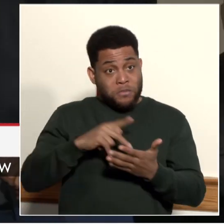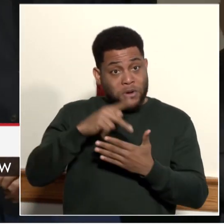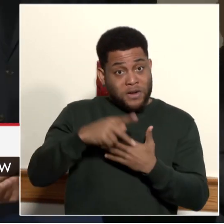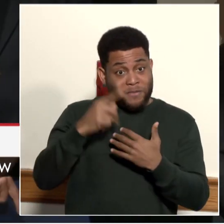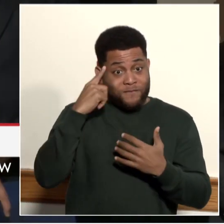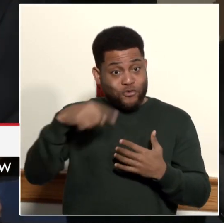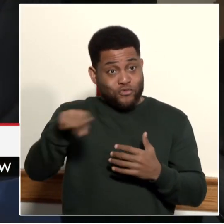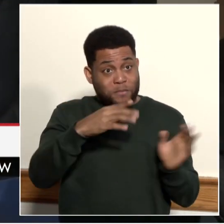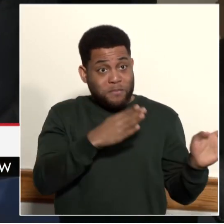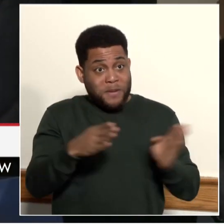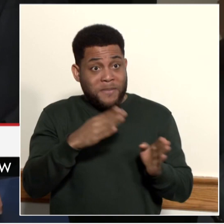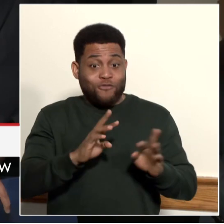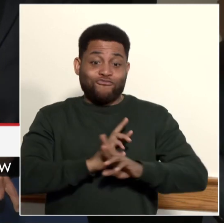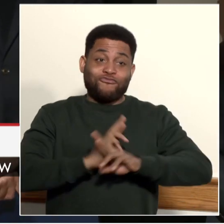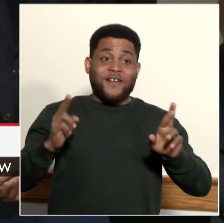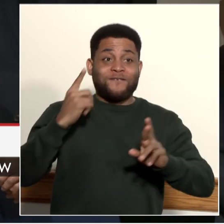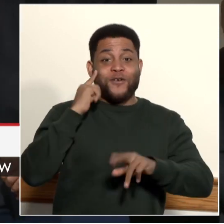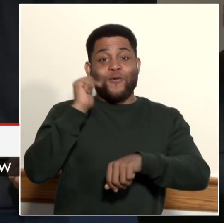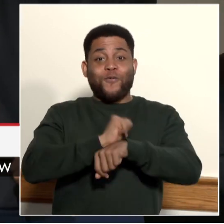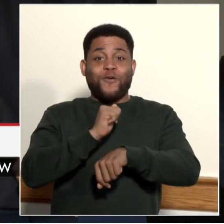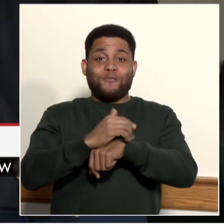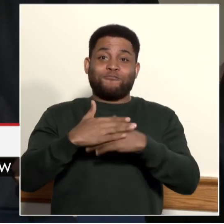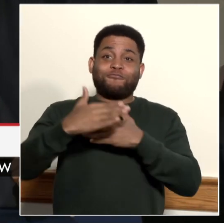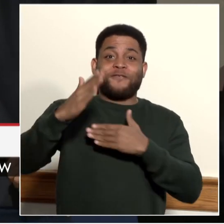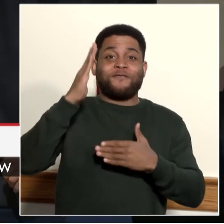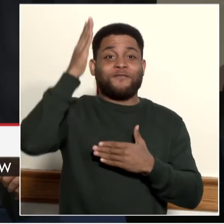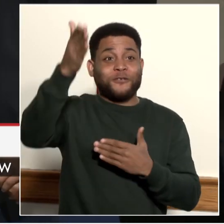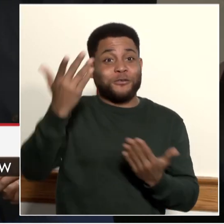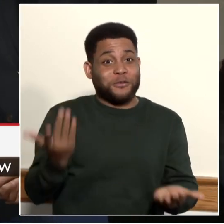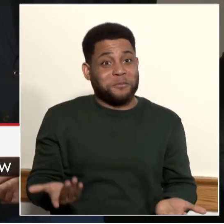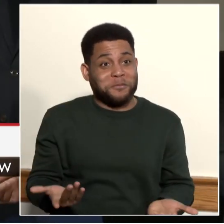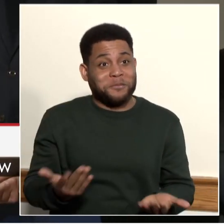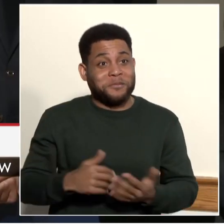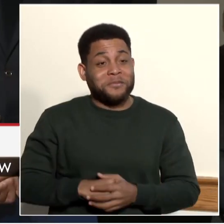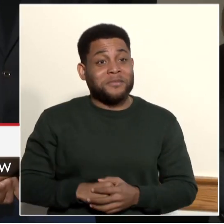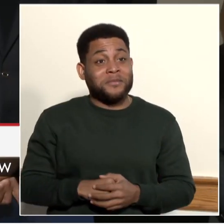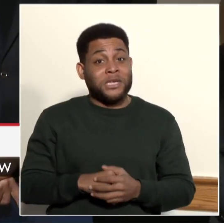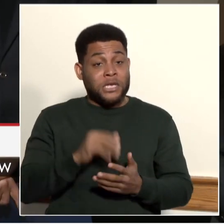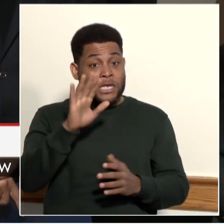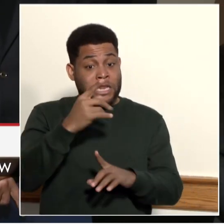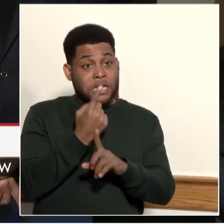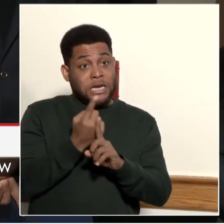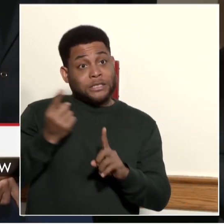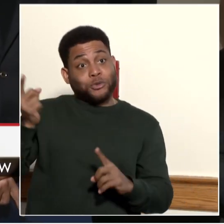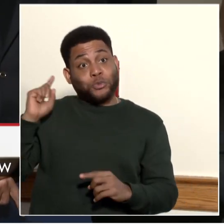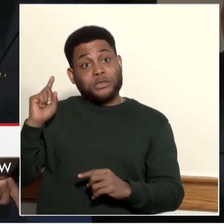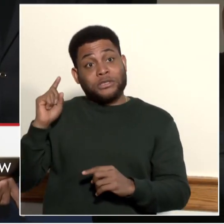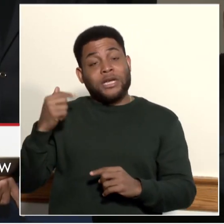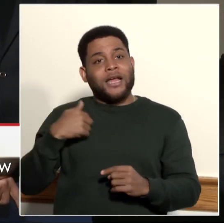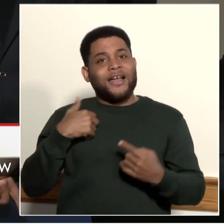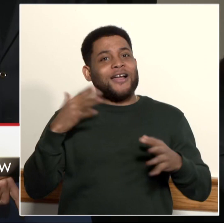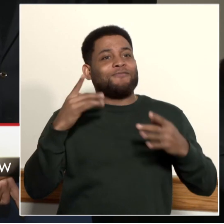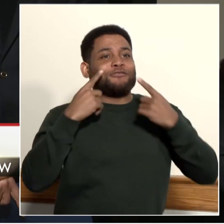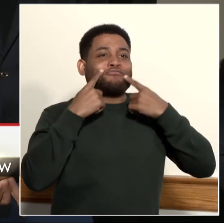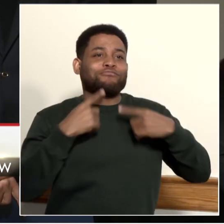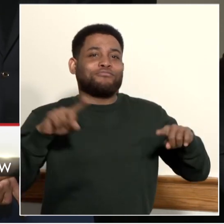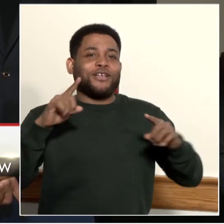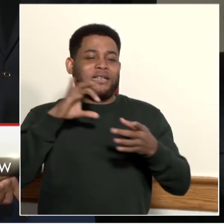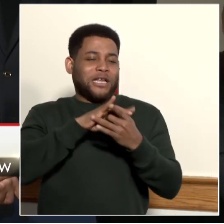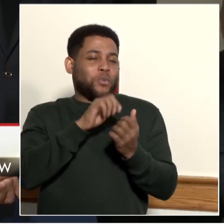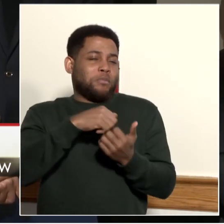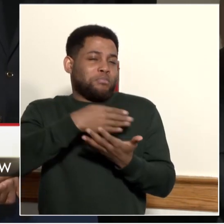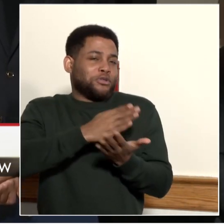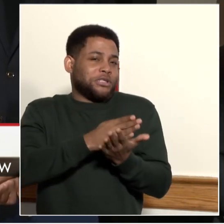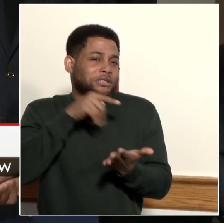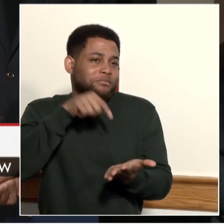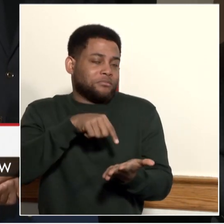jobs of the future. In fact, last week I made an early budget announcement when I said that we